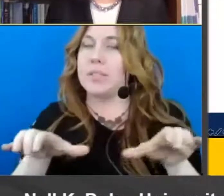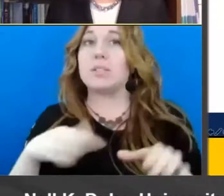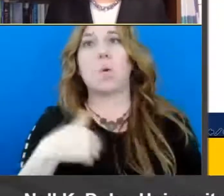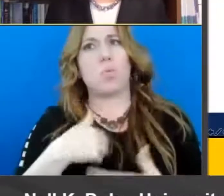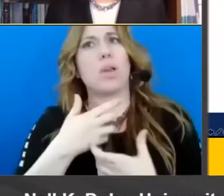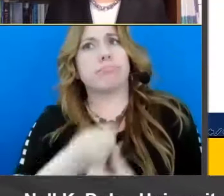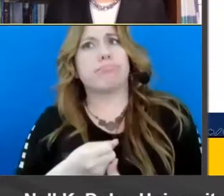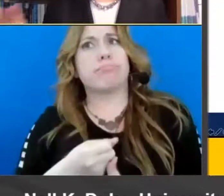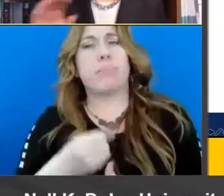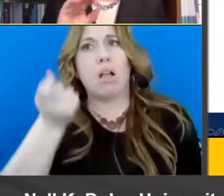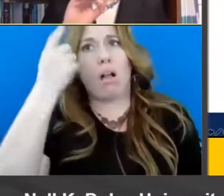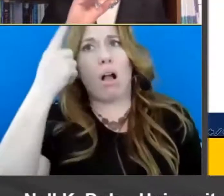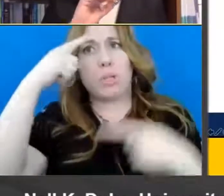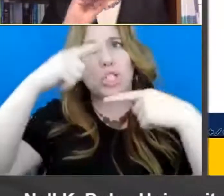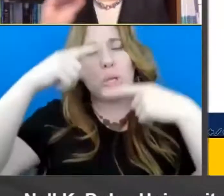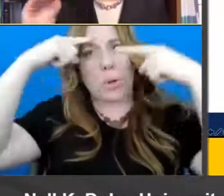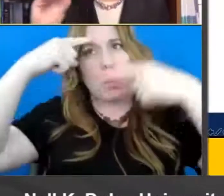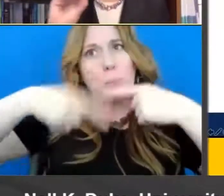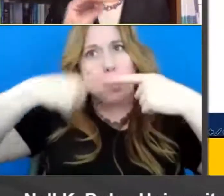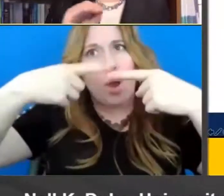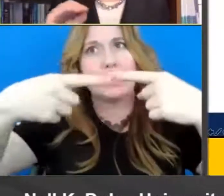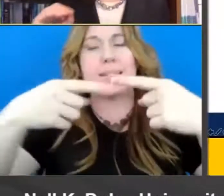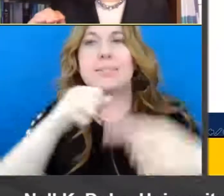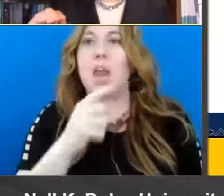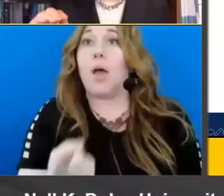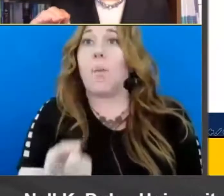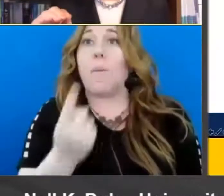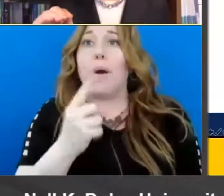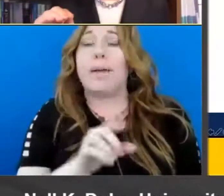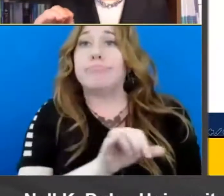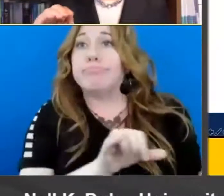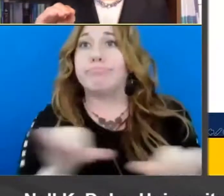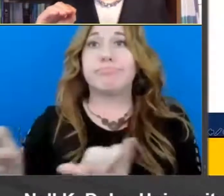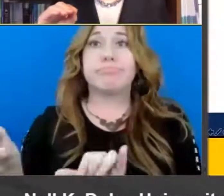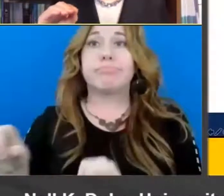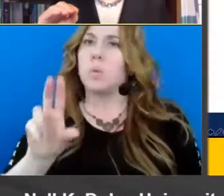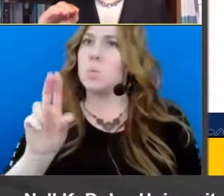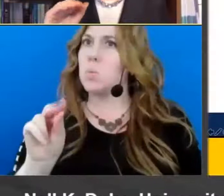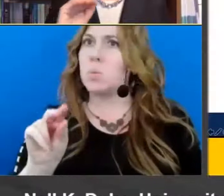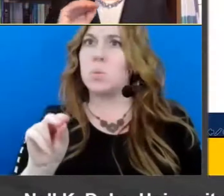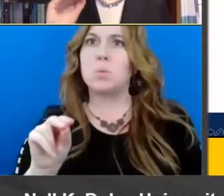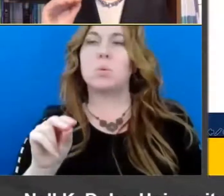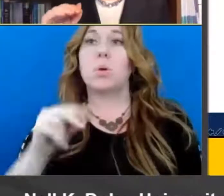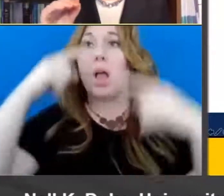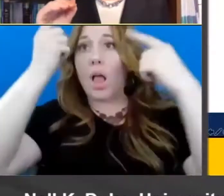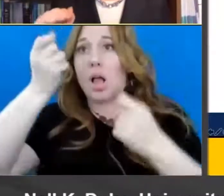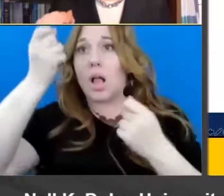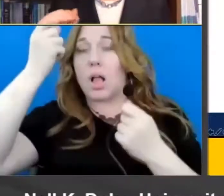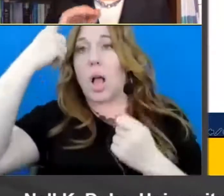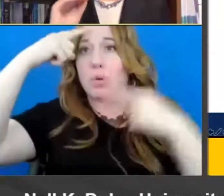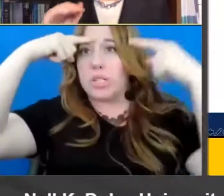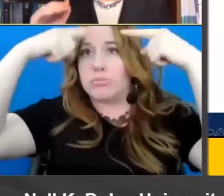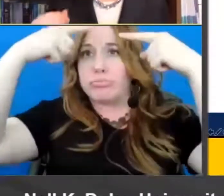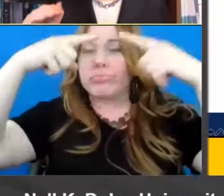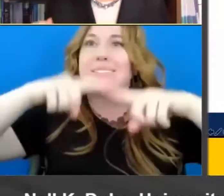comprehension processes are not just like one unitary thing um but rather that comprehension does vary like